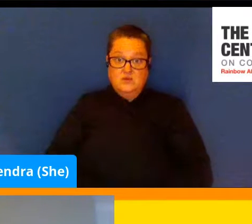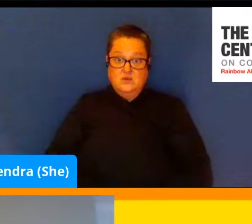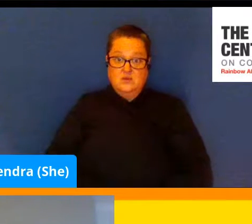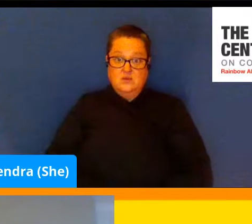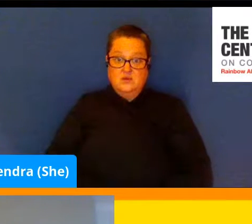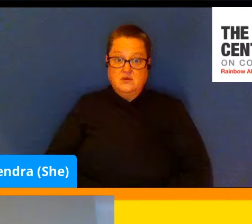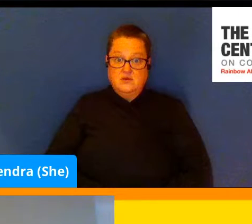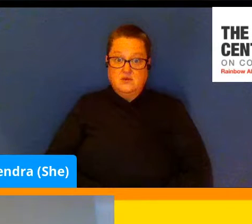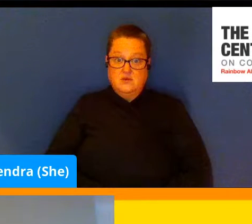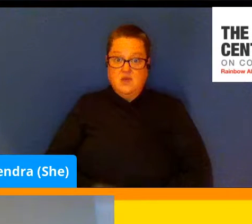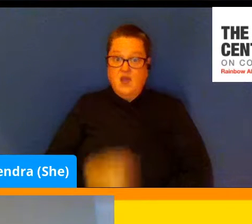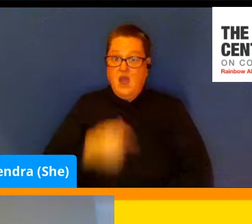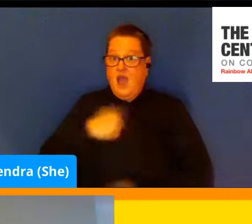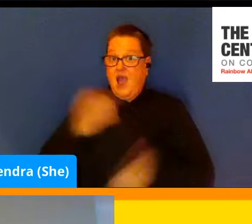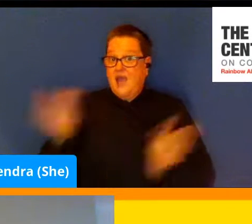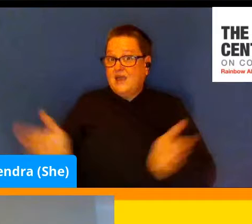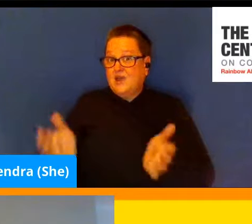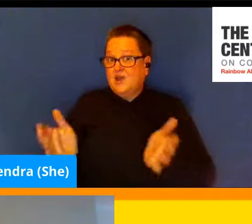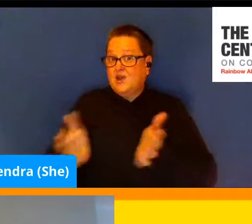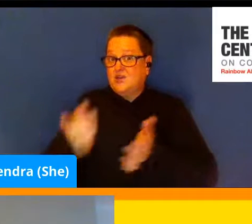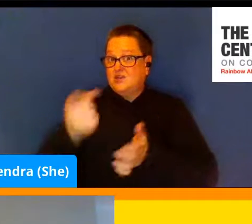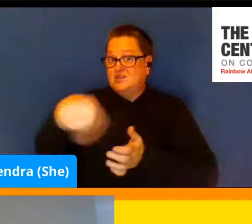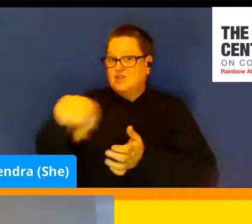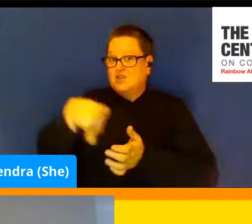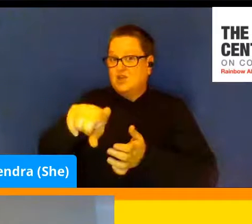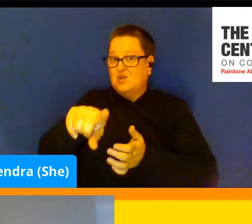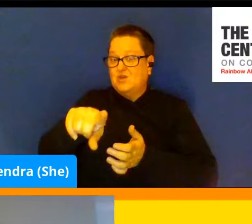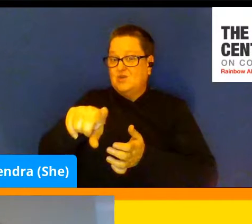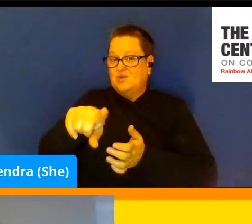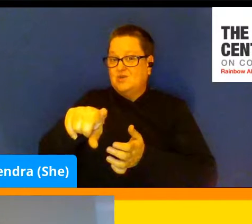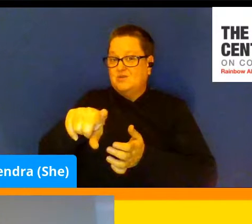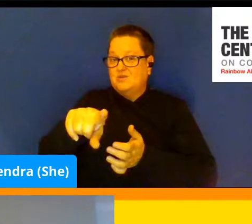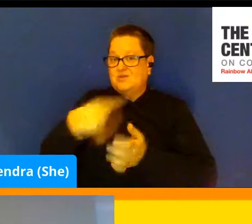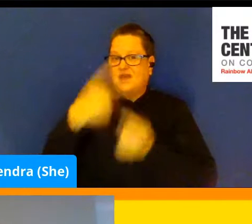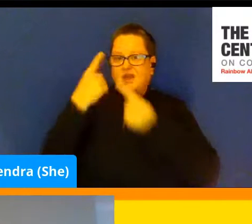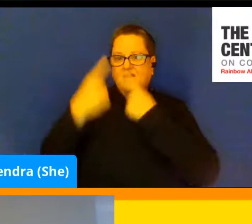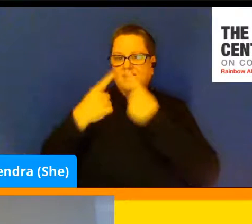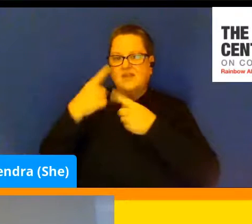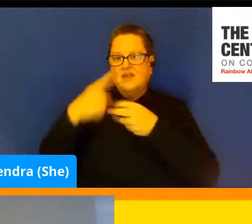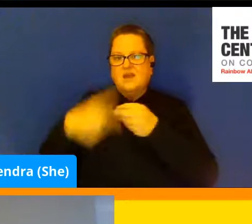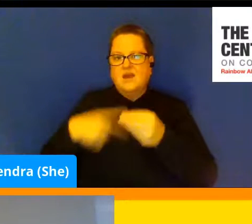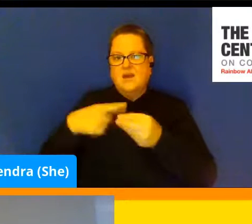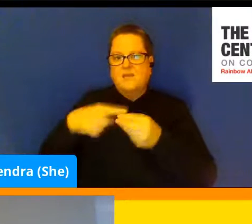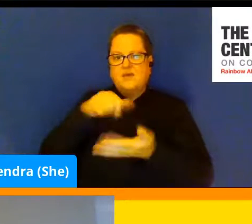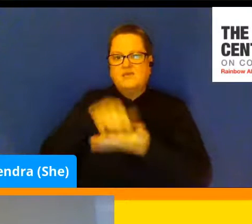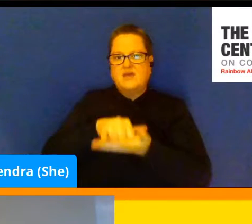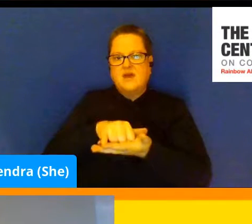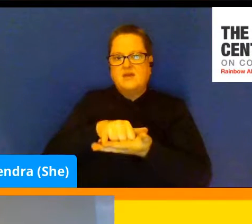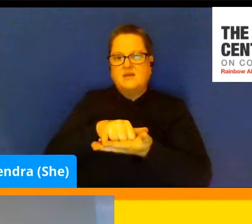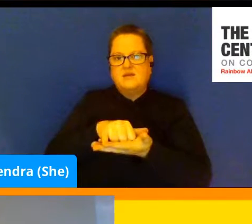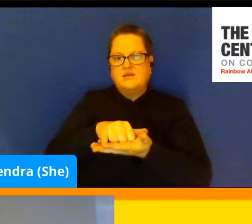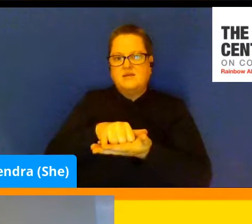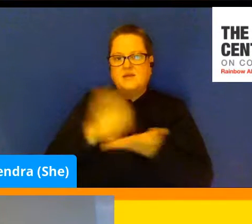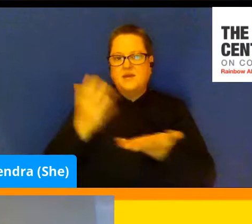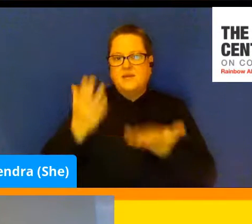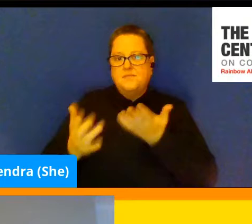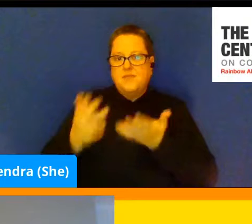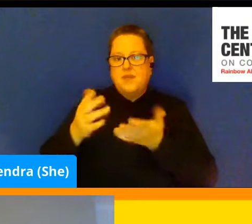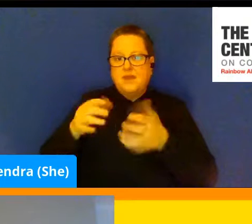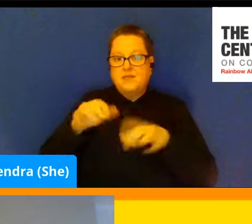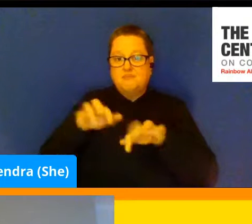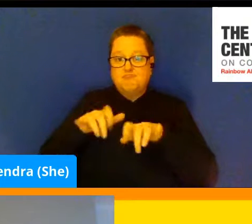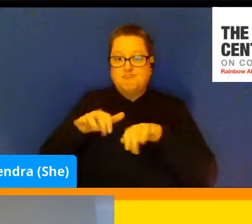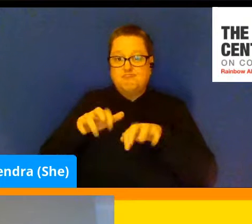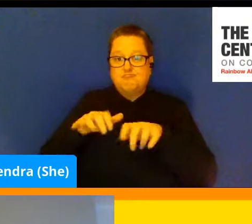And I'd encourage you all to think about that and maybe even put them in the